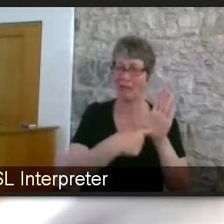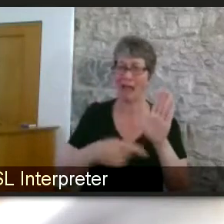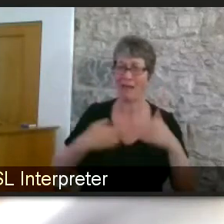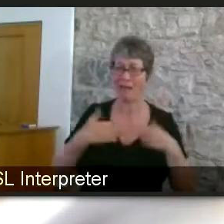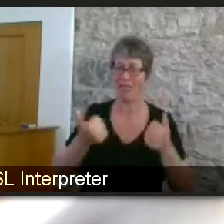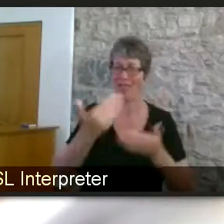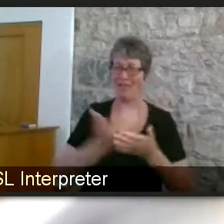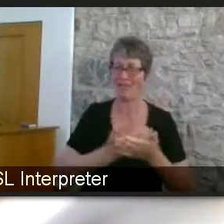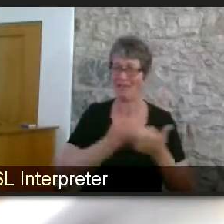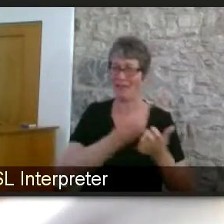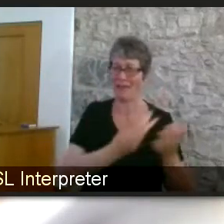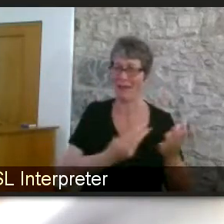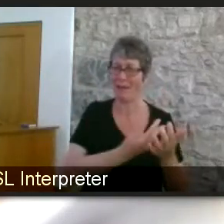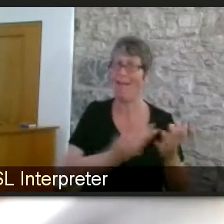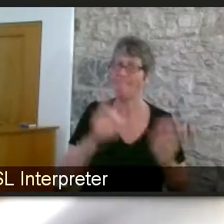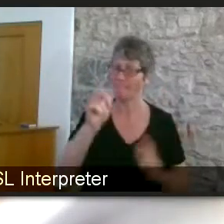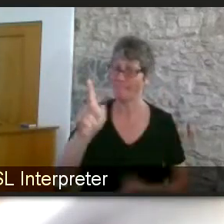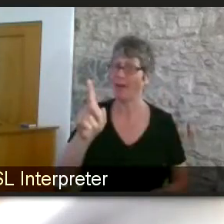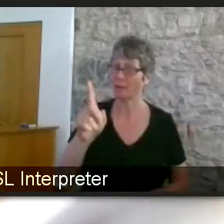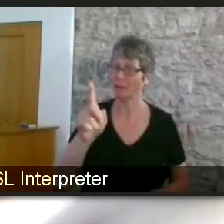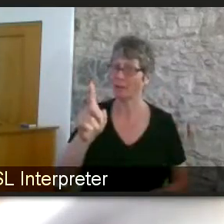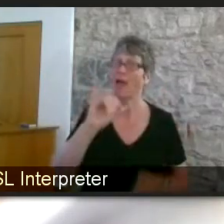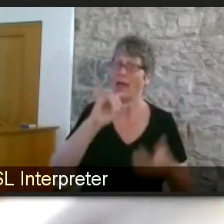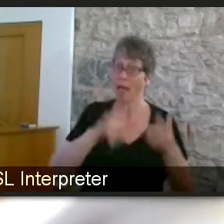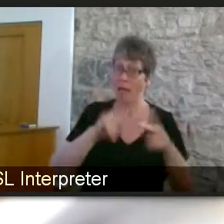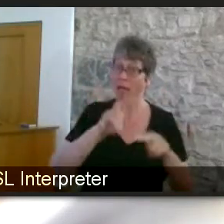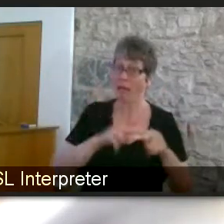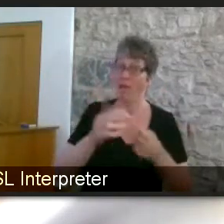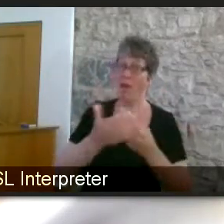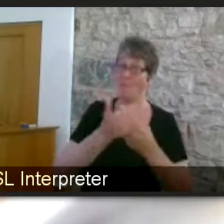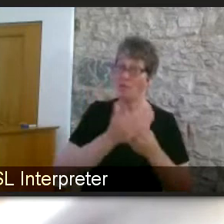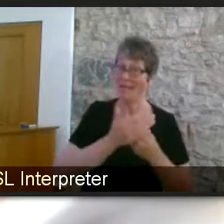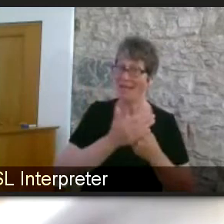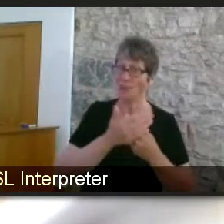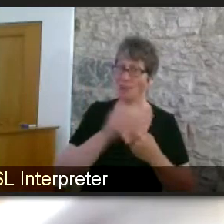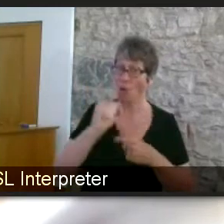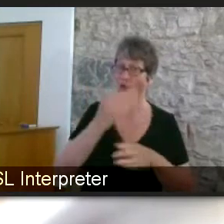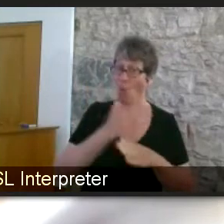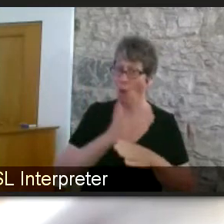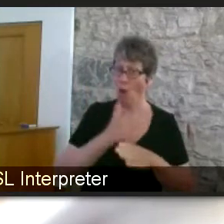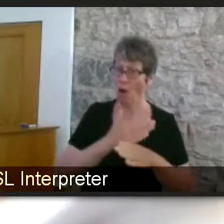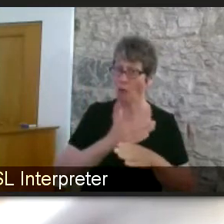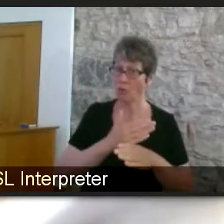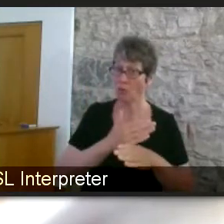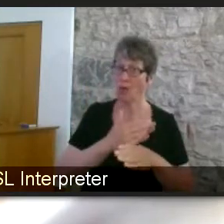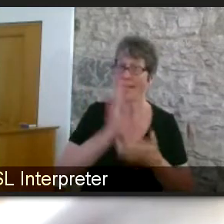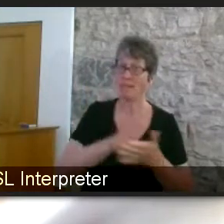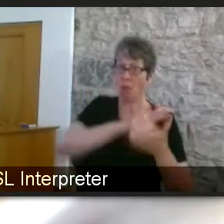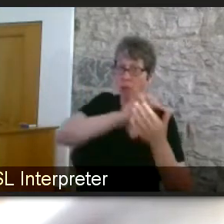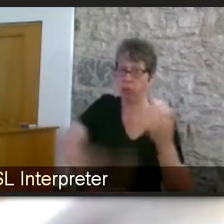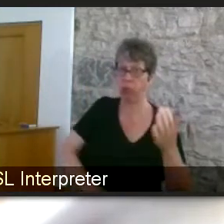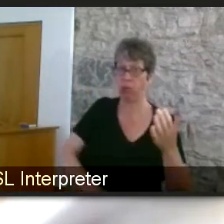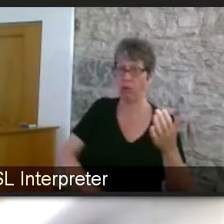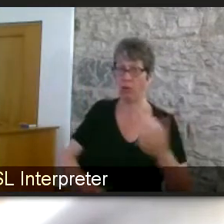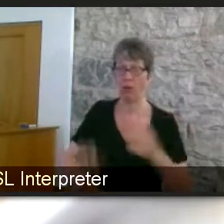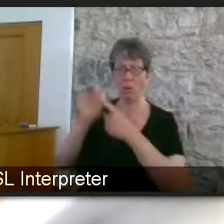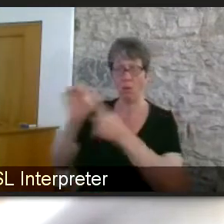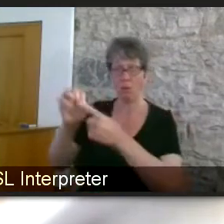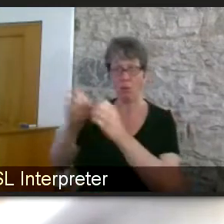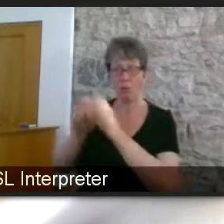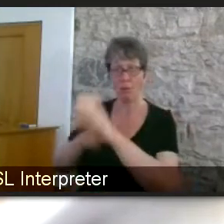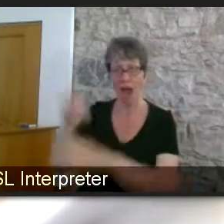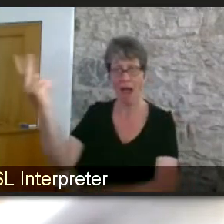uh removal of protections of markers proposed by the conservative party leaders uh is extremely serious